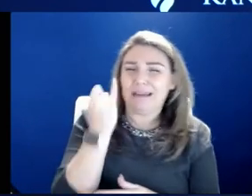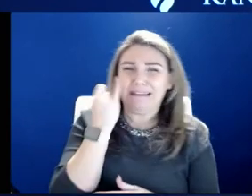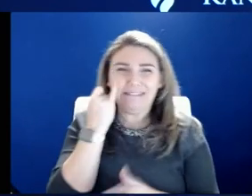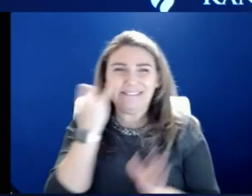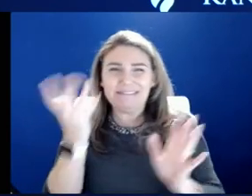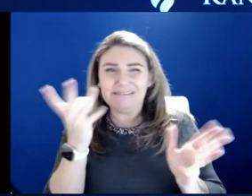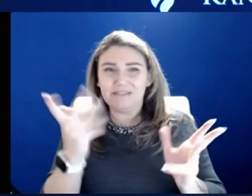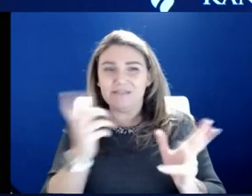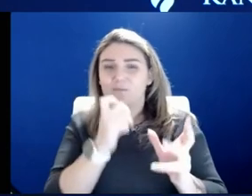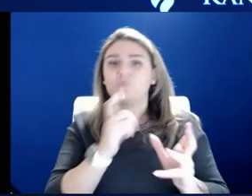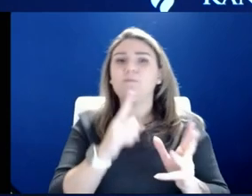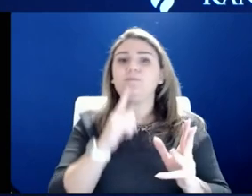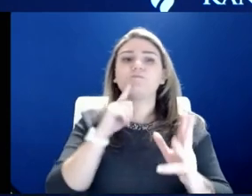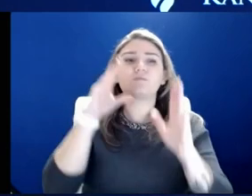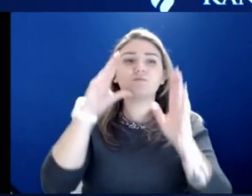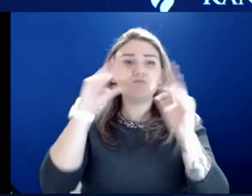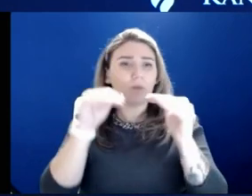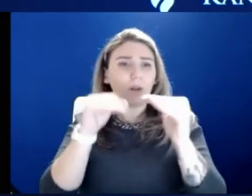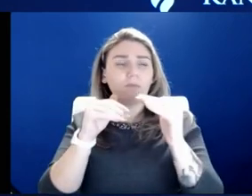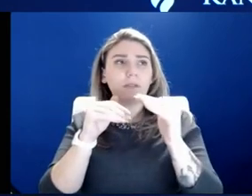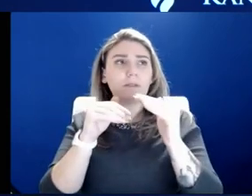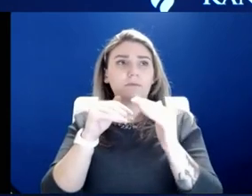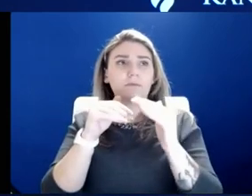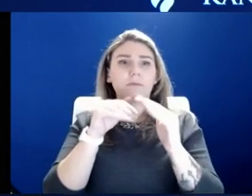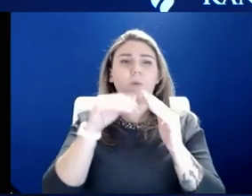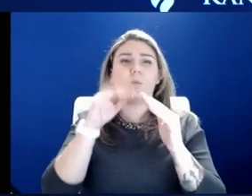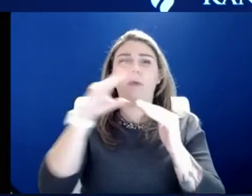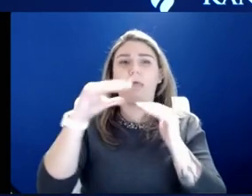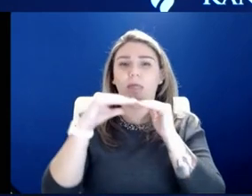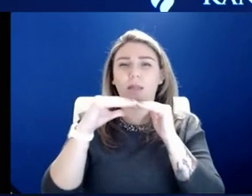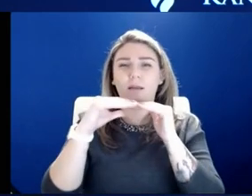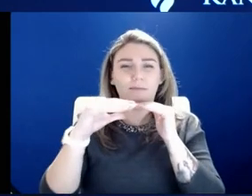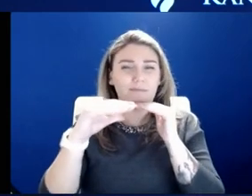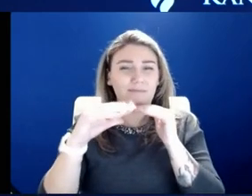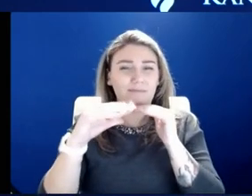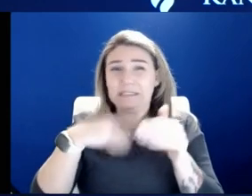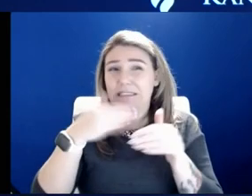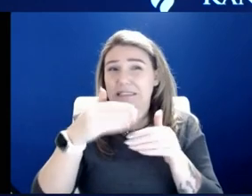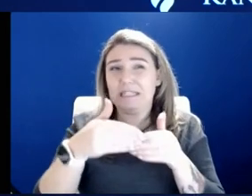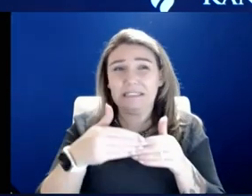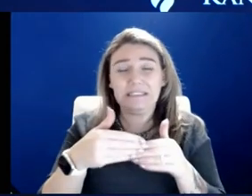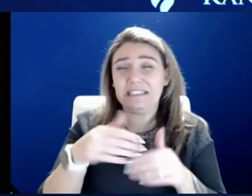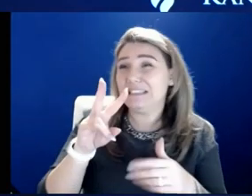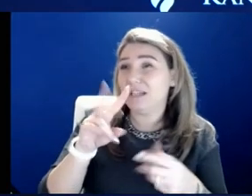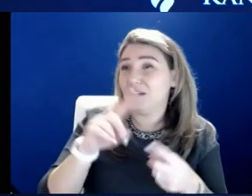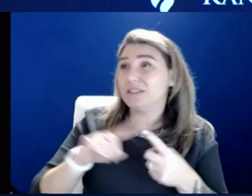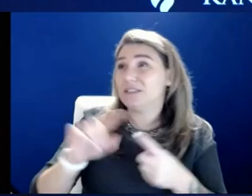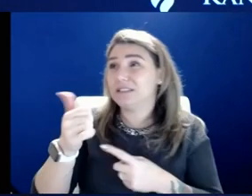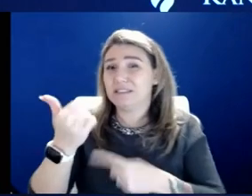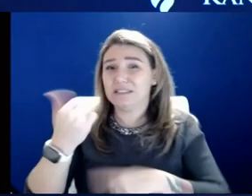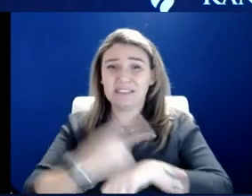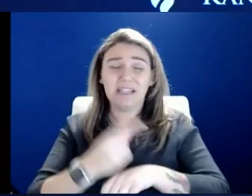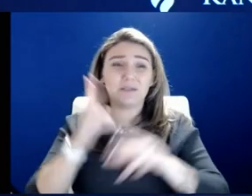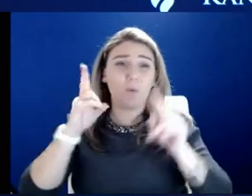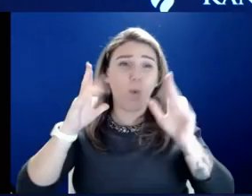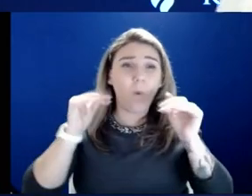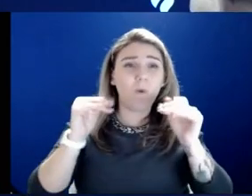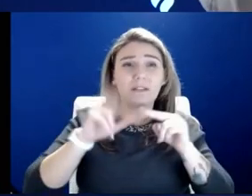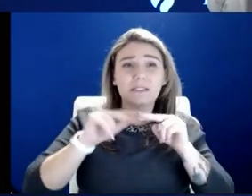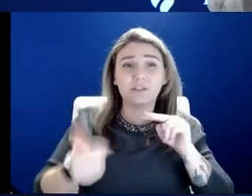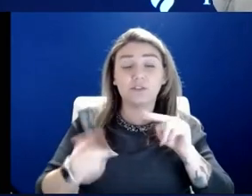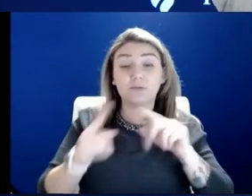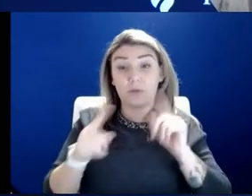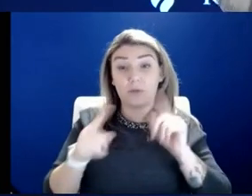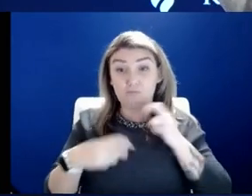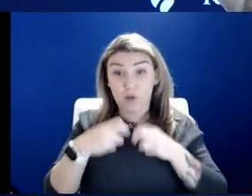that will peak sometime in the next, you know, I'm going to say seven to 10 days and hopefully start to decrease after that. The problem is when you've